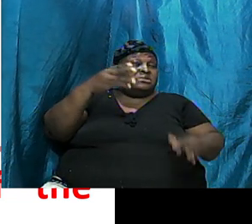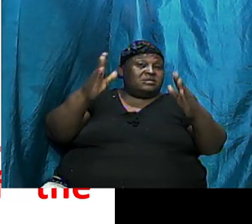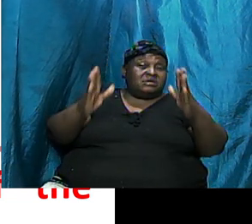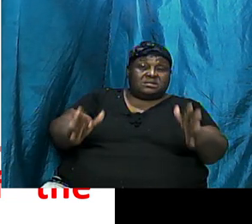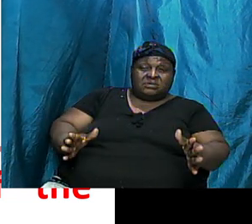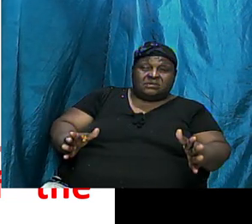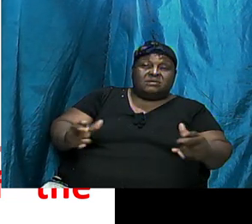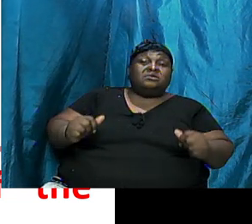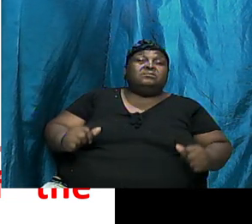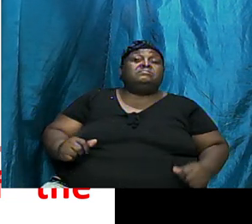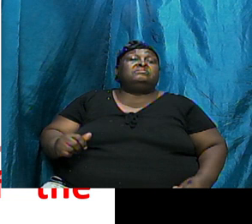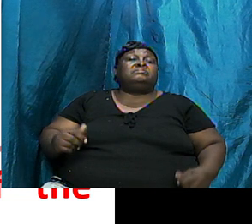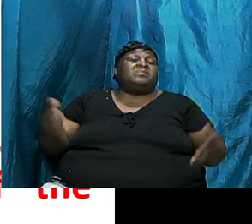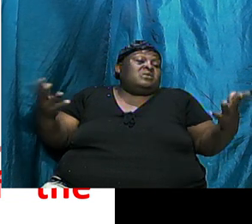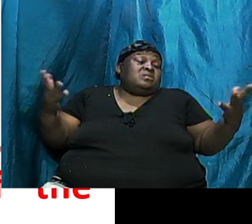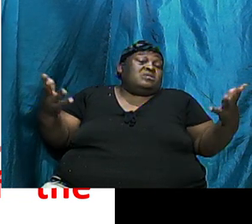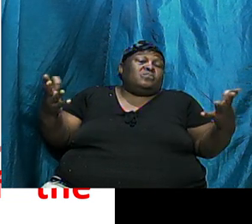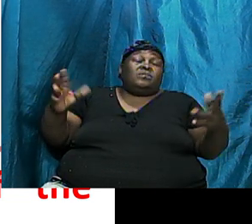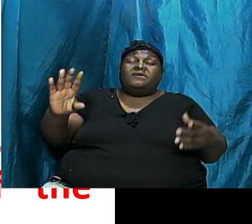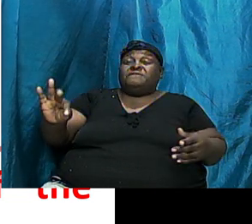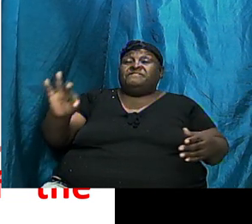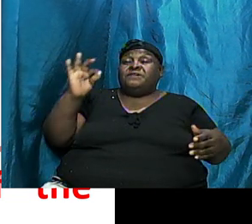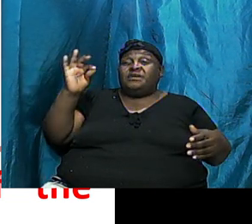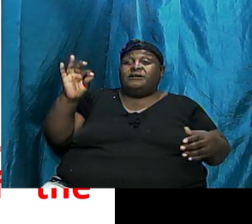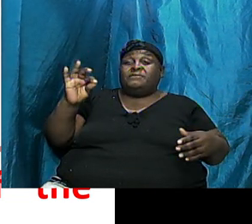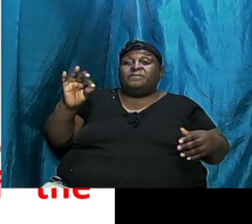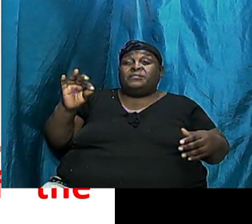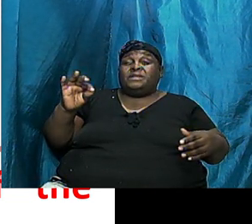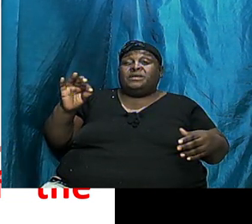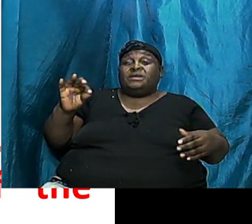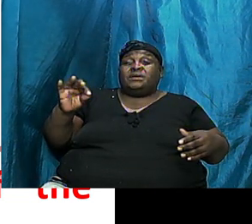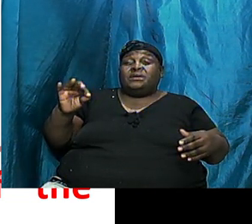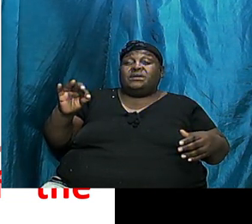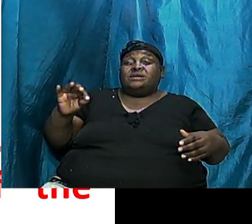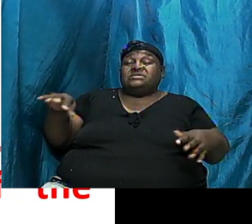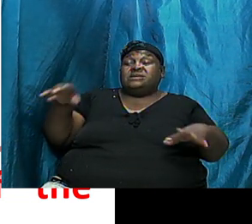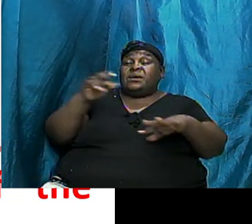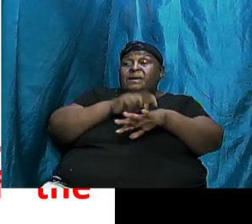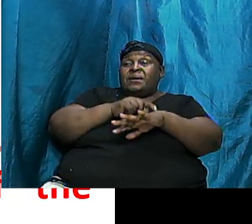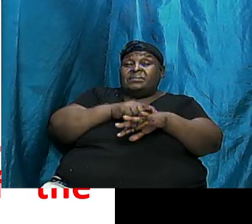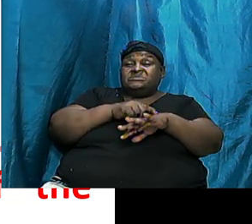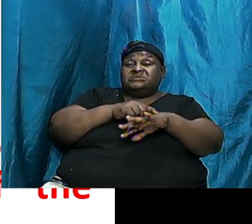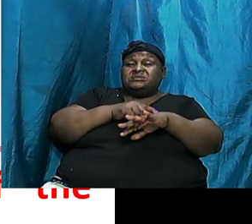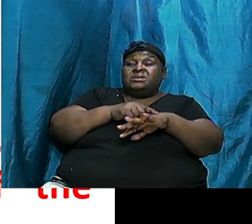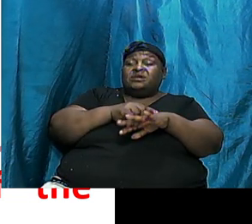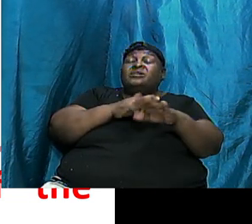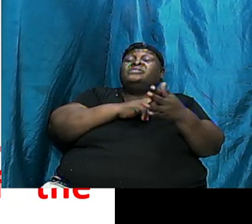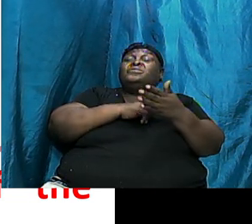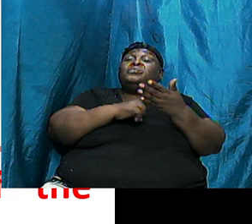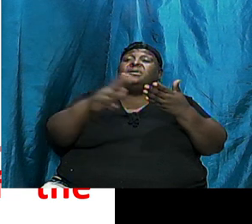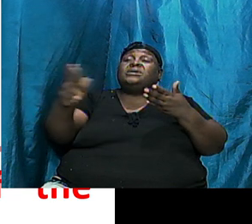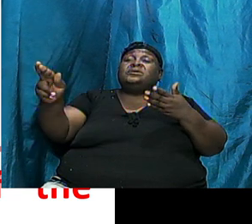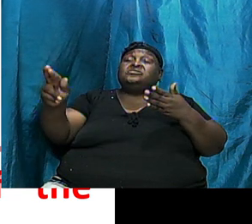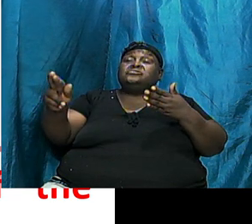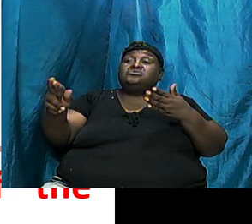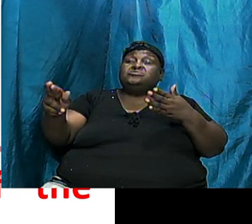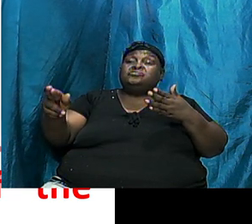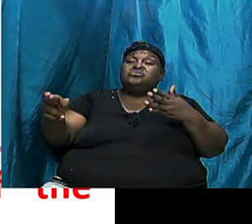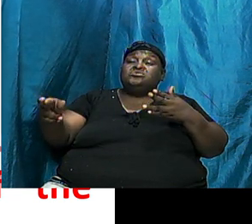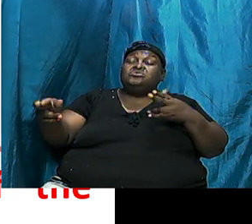And what we find is that over time, the righteous group